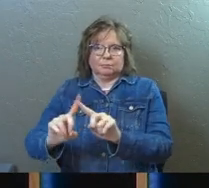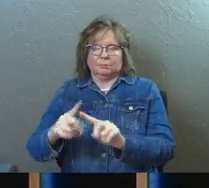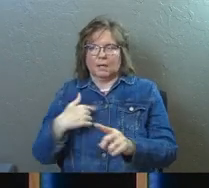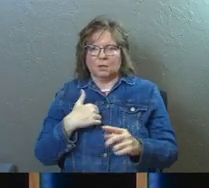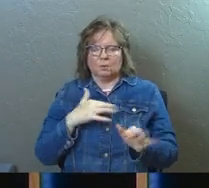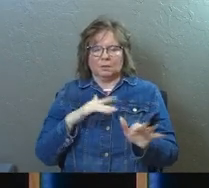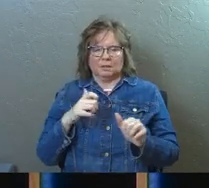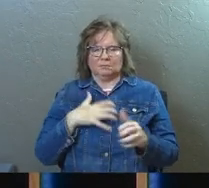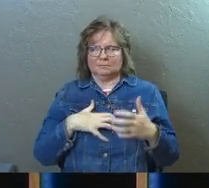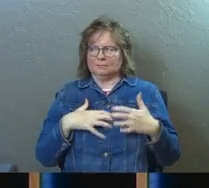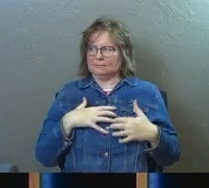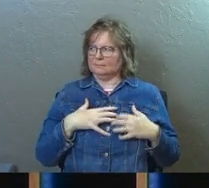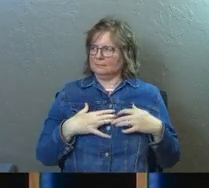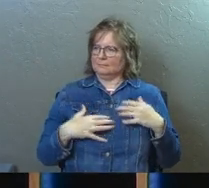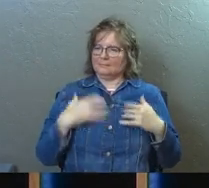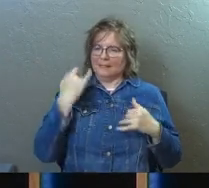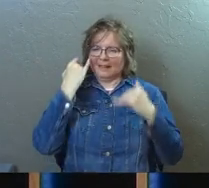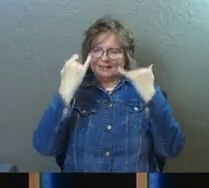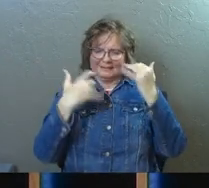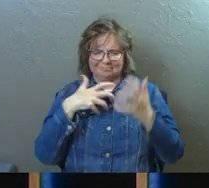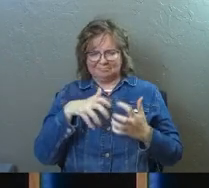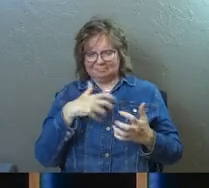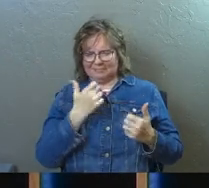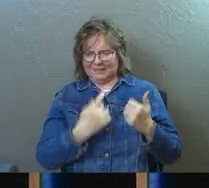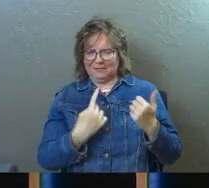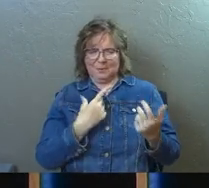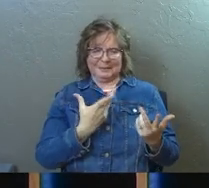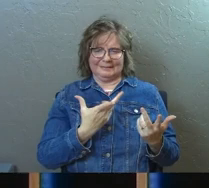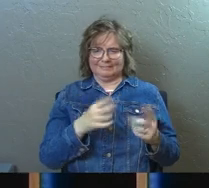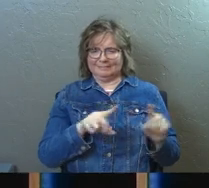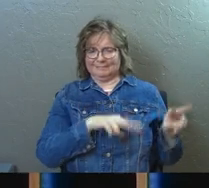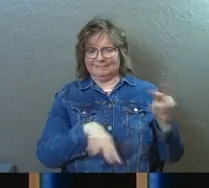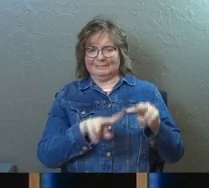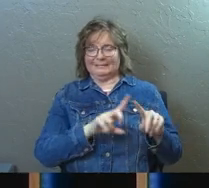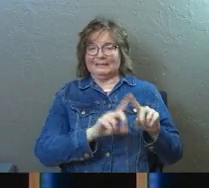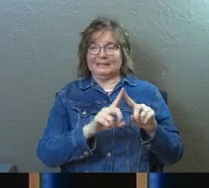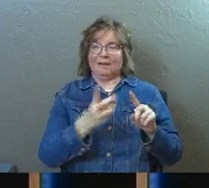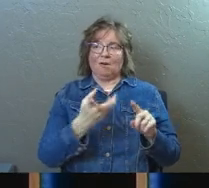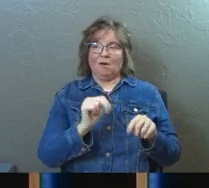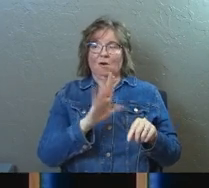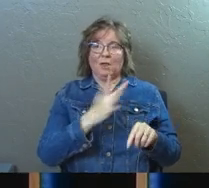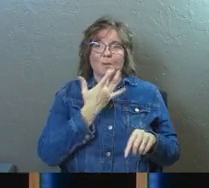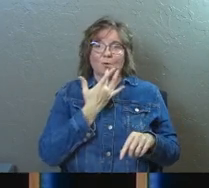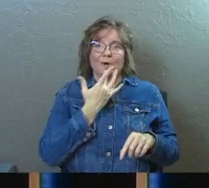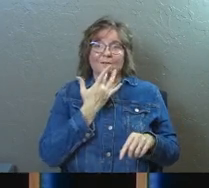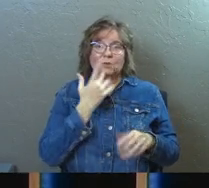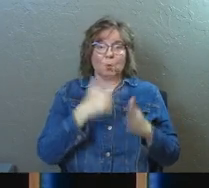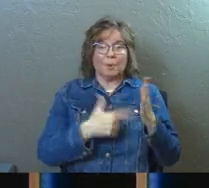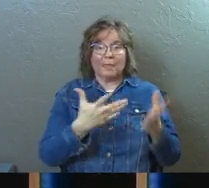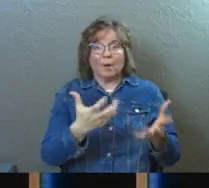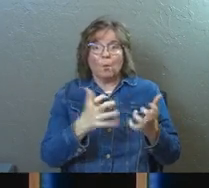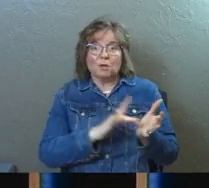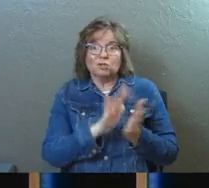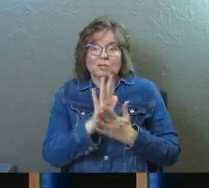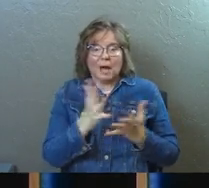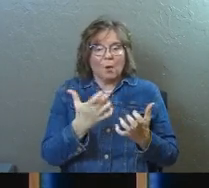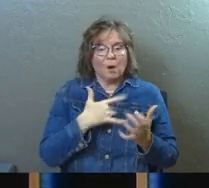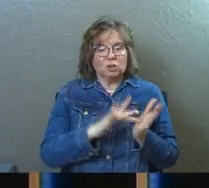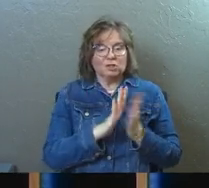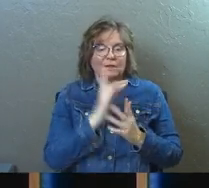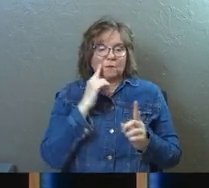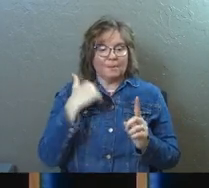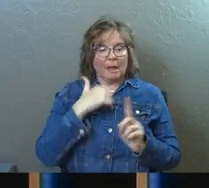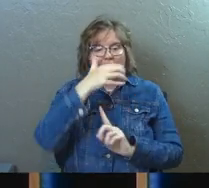much walk away kind of laughing at this idea of everybody's kind of executing on their preferences of what they want Jesus to